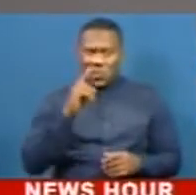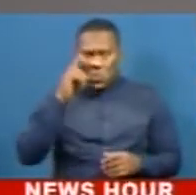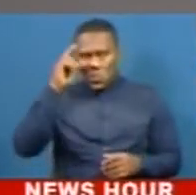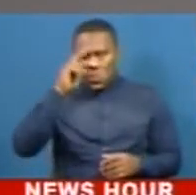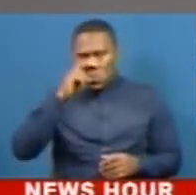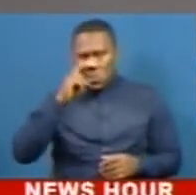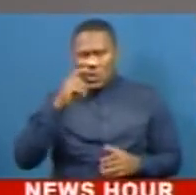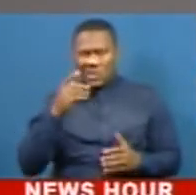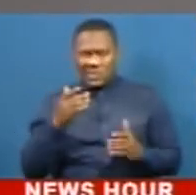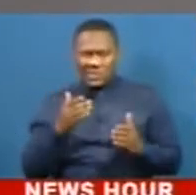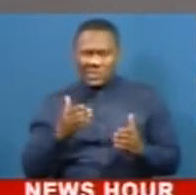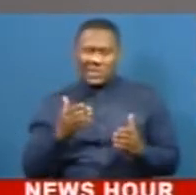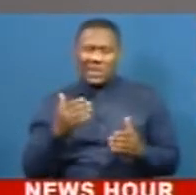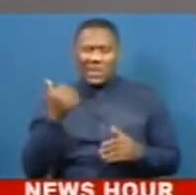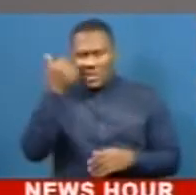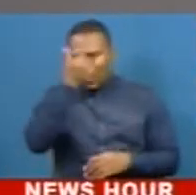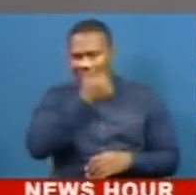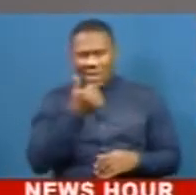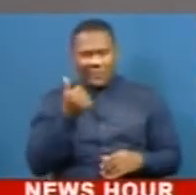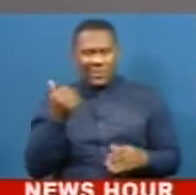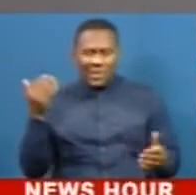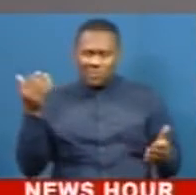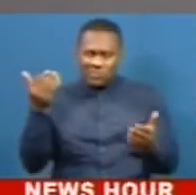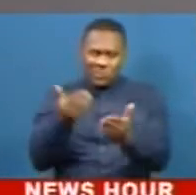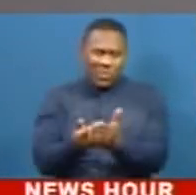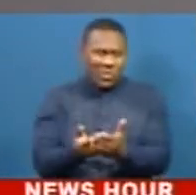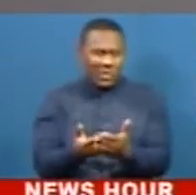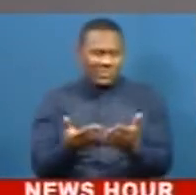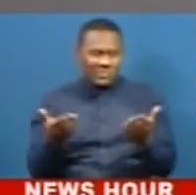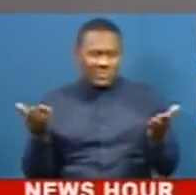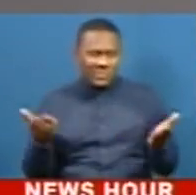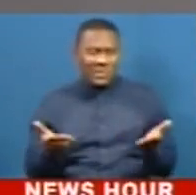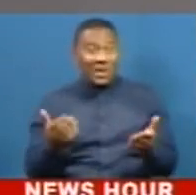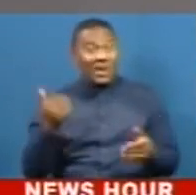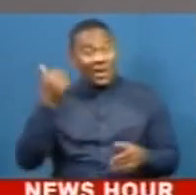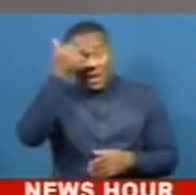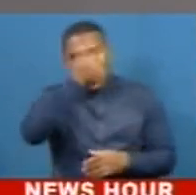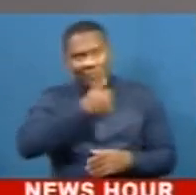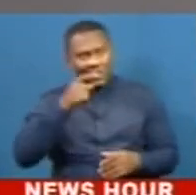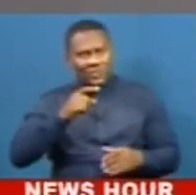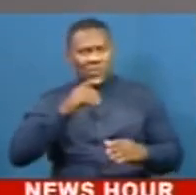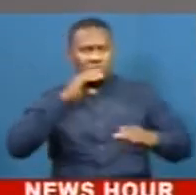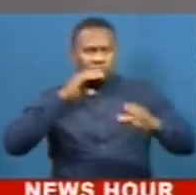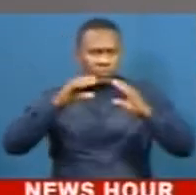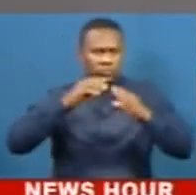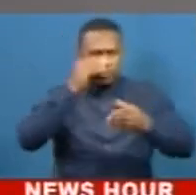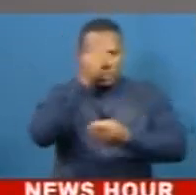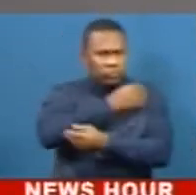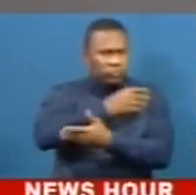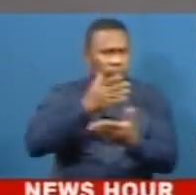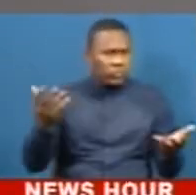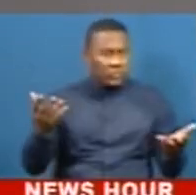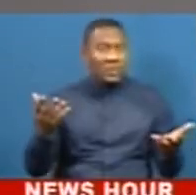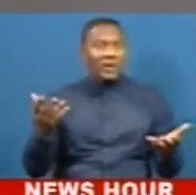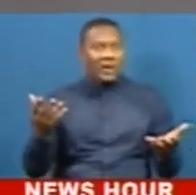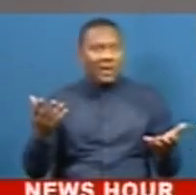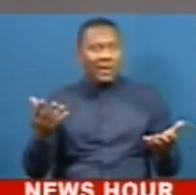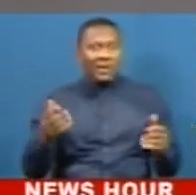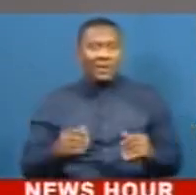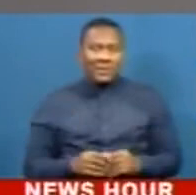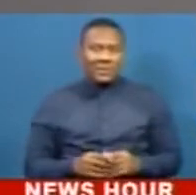saying Africa has arrived. Africa must learn to communicate itself. And we will